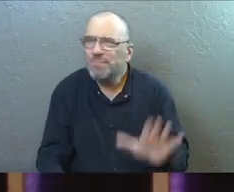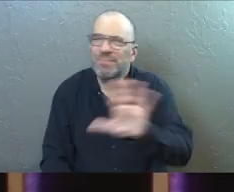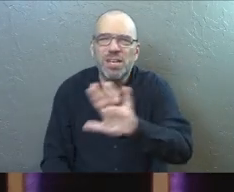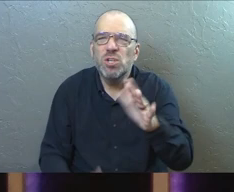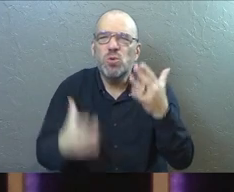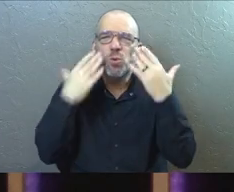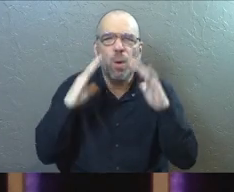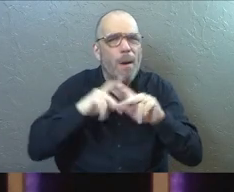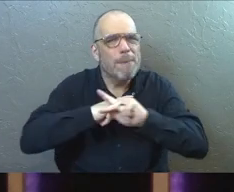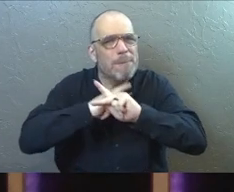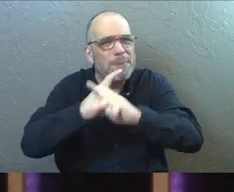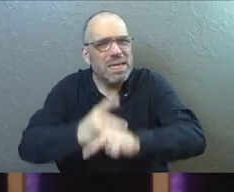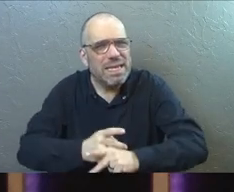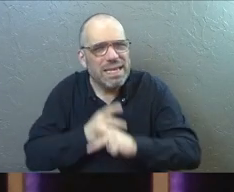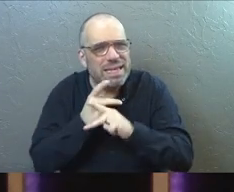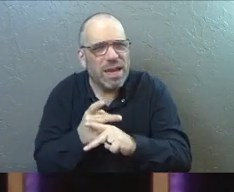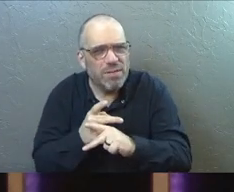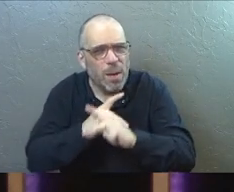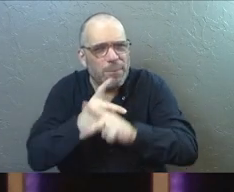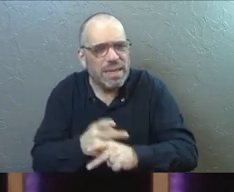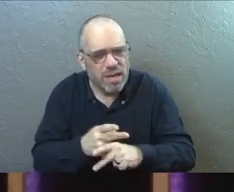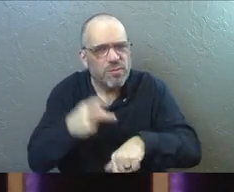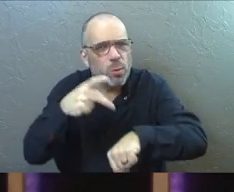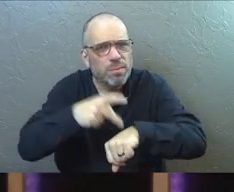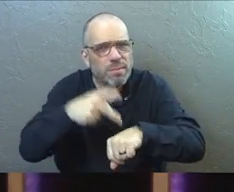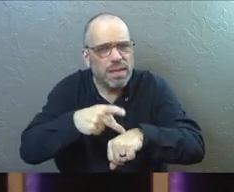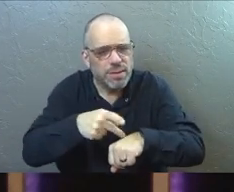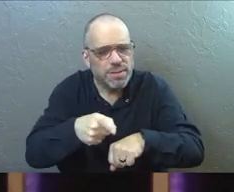you don't know. Be careful. Be careful.